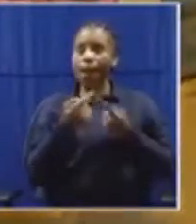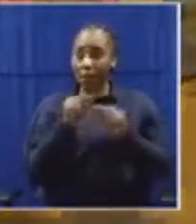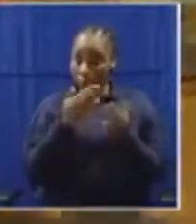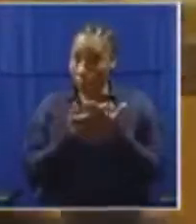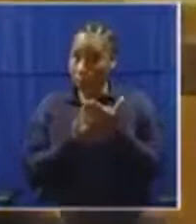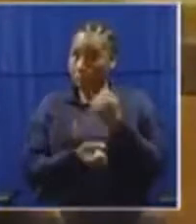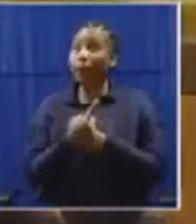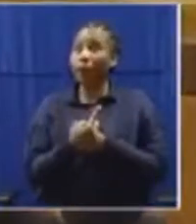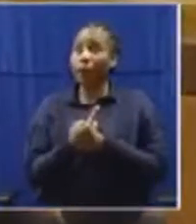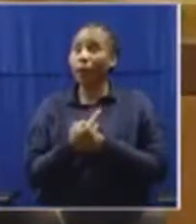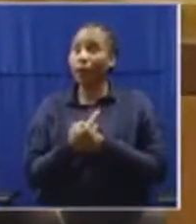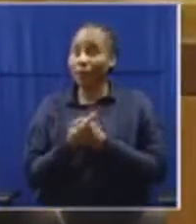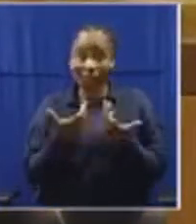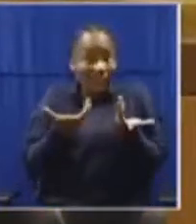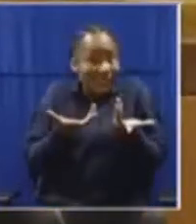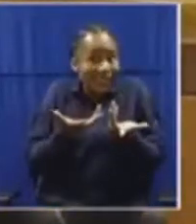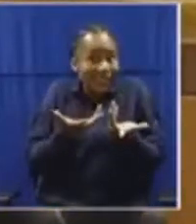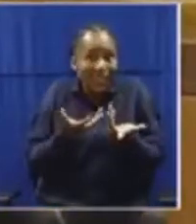it can happen.